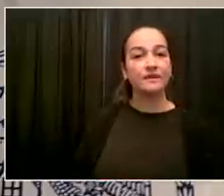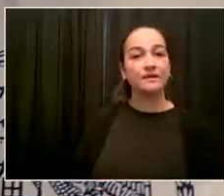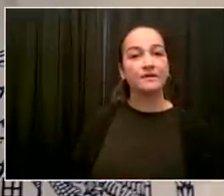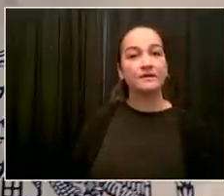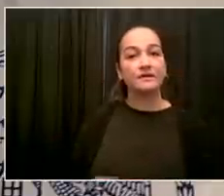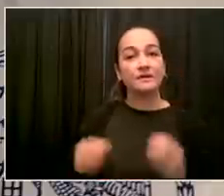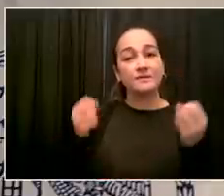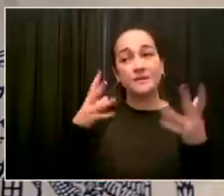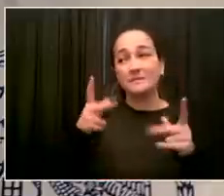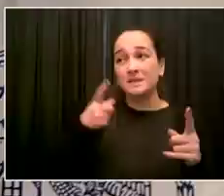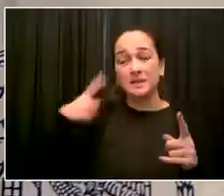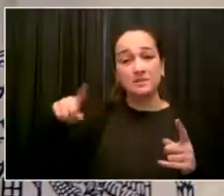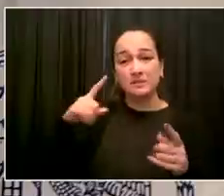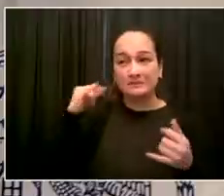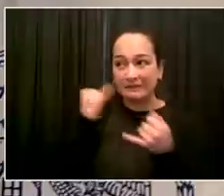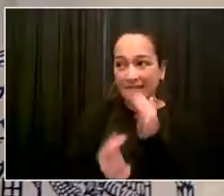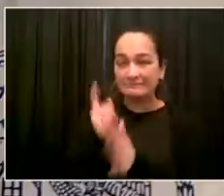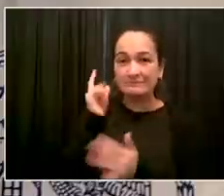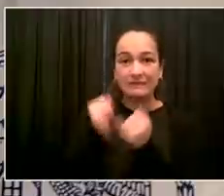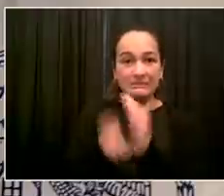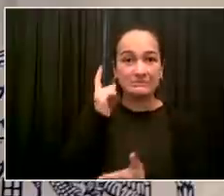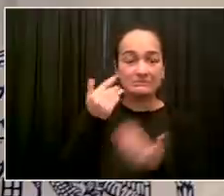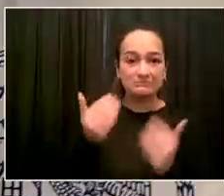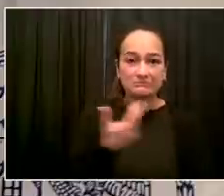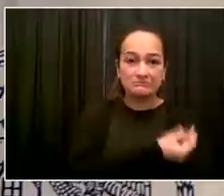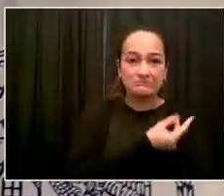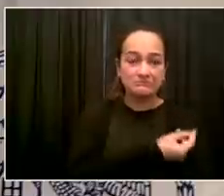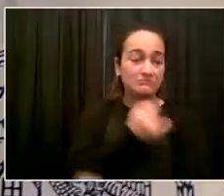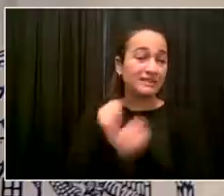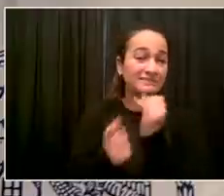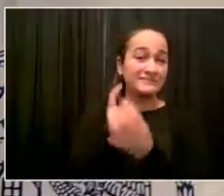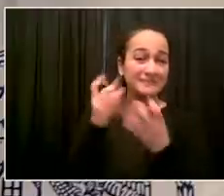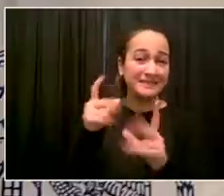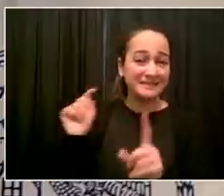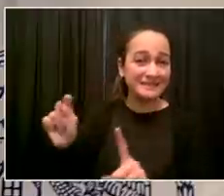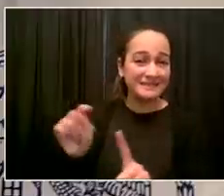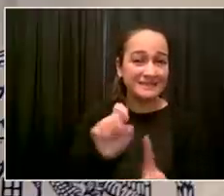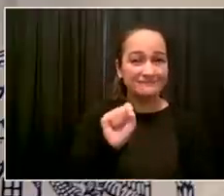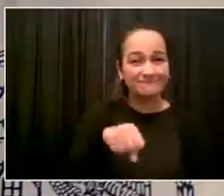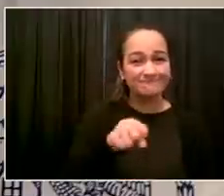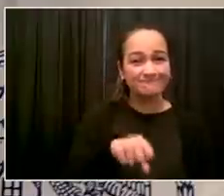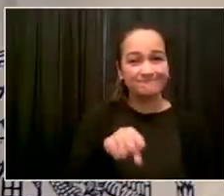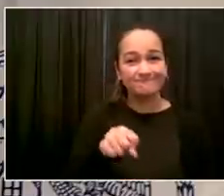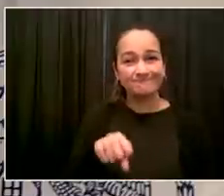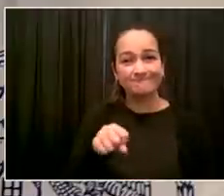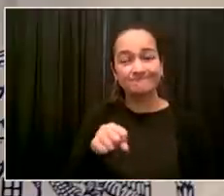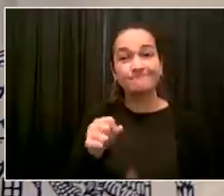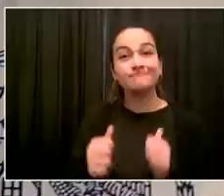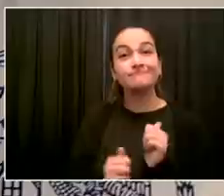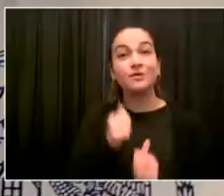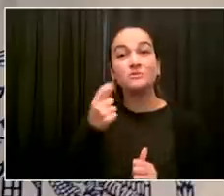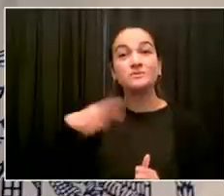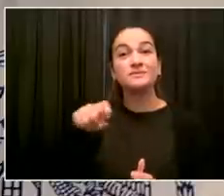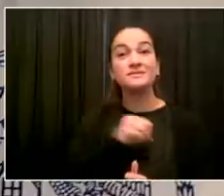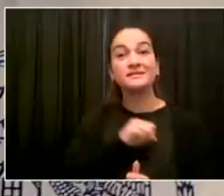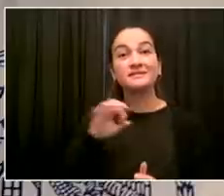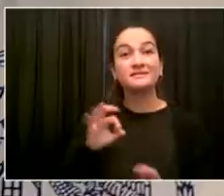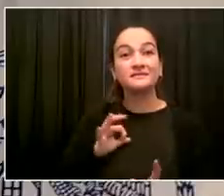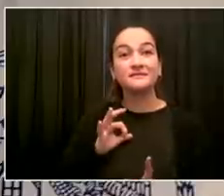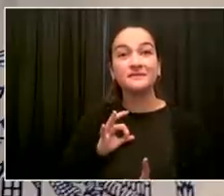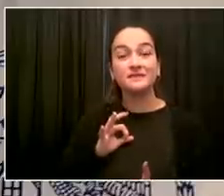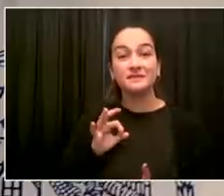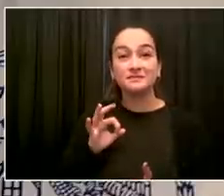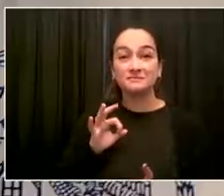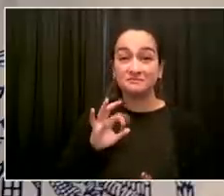But these are numbers that we can sustain. The point is, when you're around 90%, 100%, clearly,